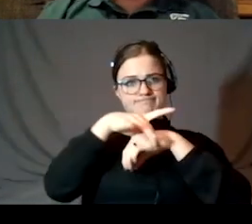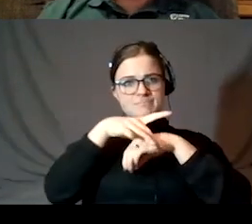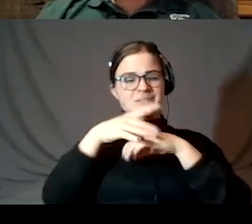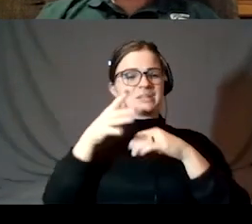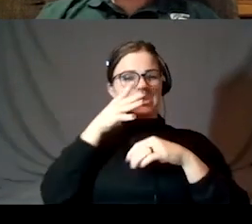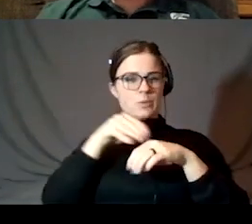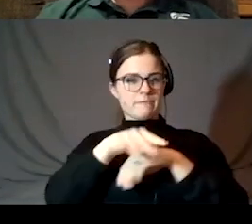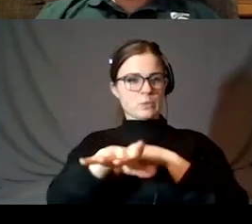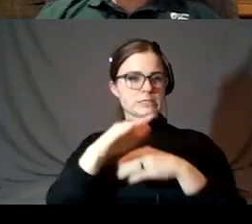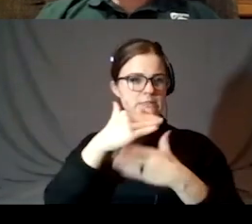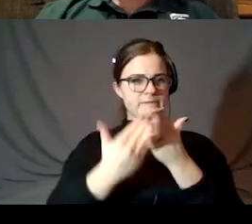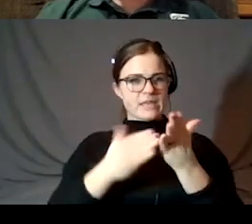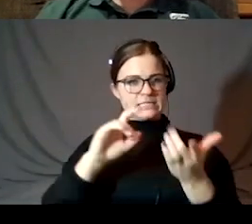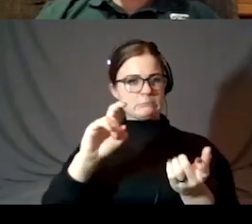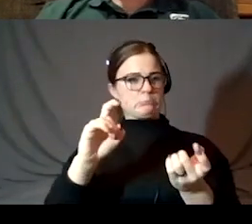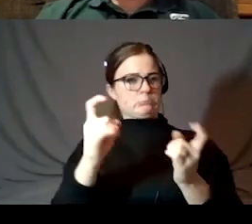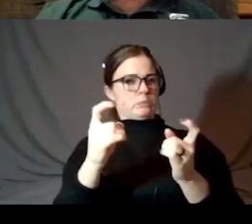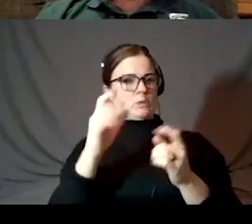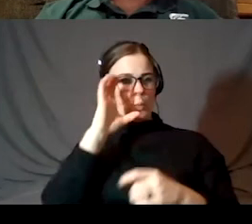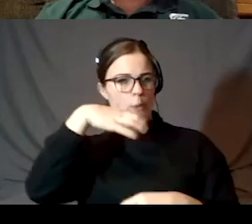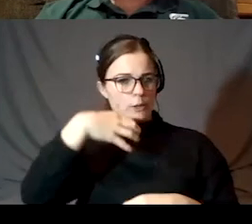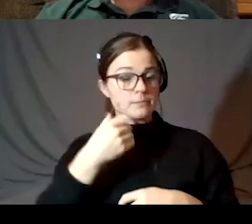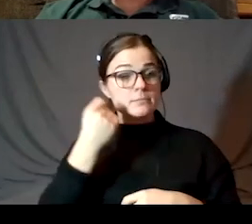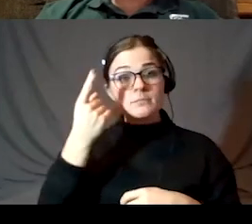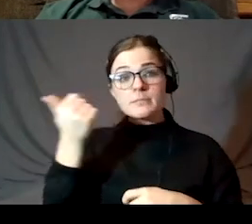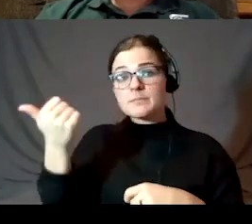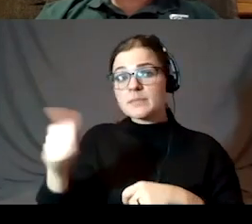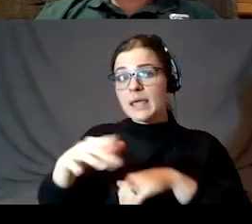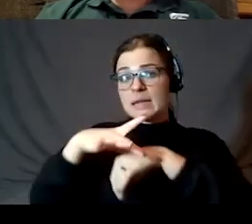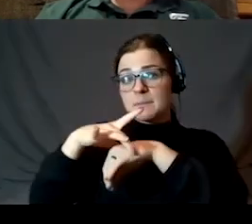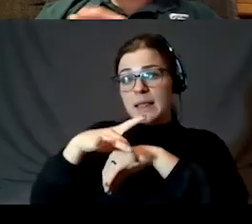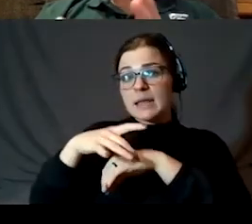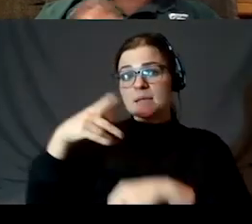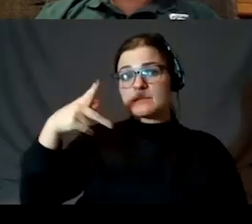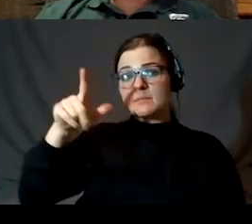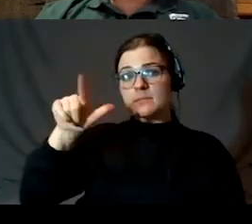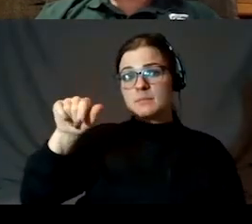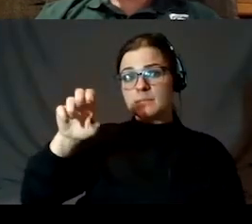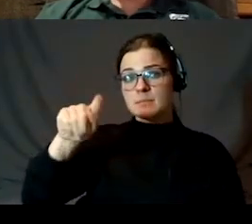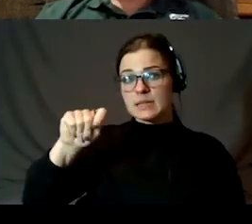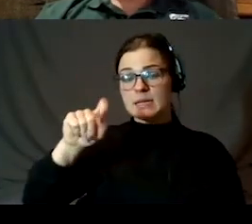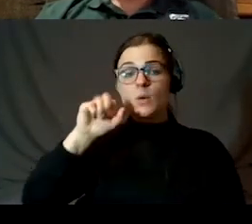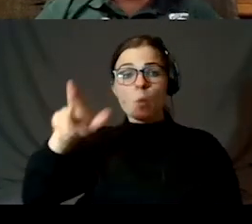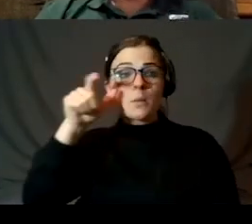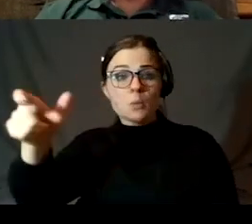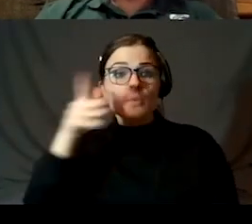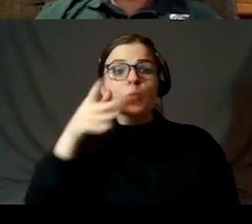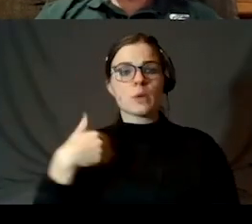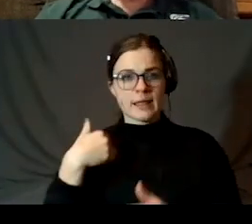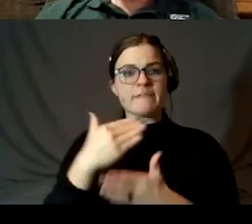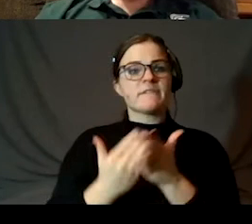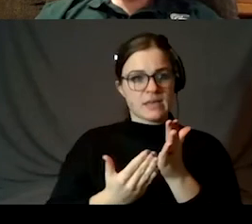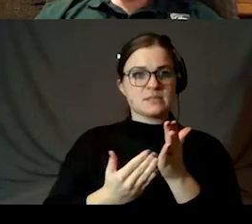a little weird. But any planet or moon will have phases if it's around a star or sun.